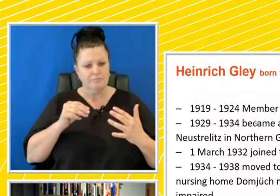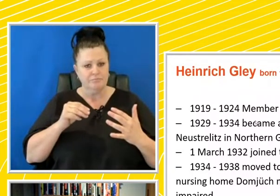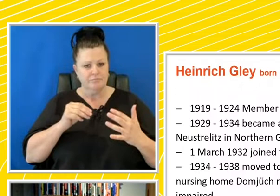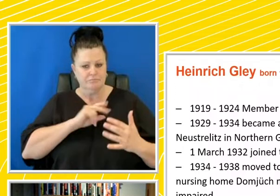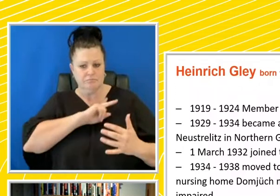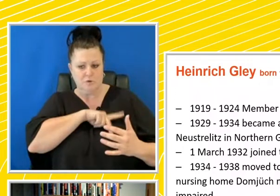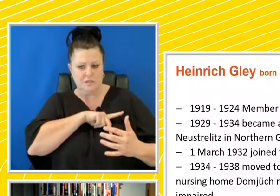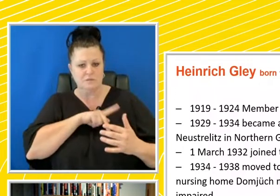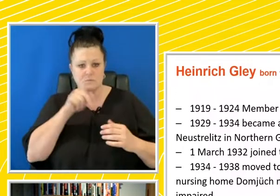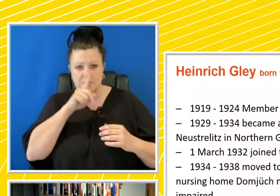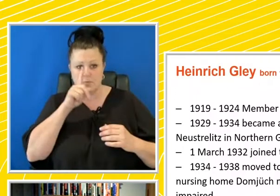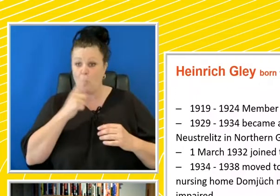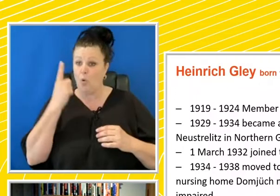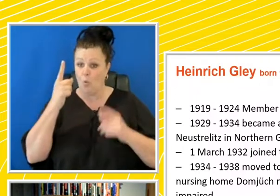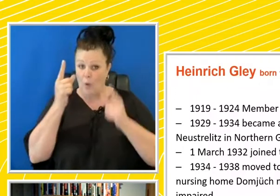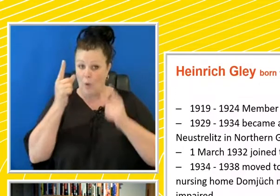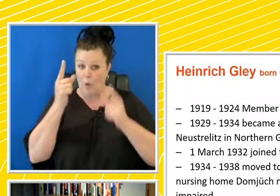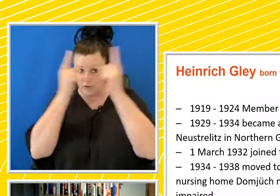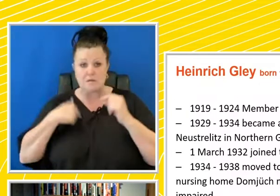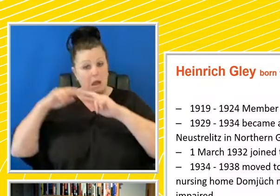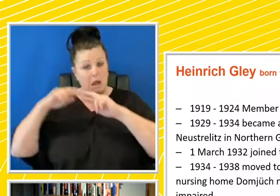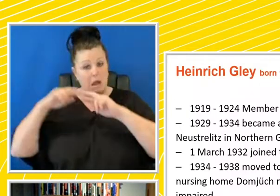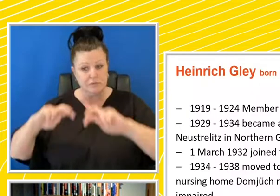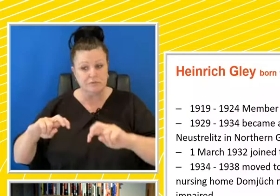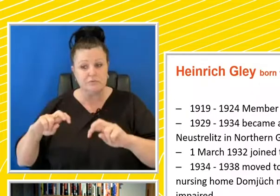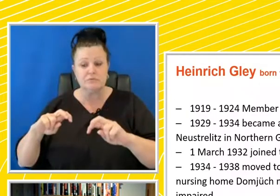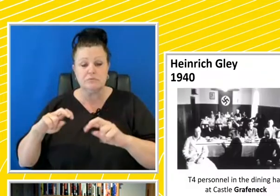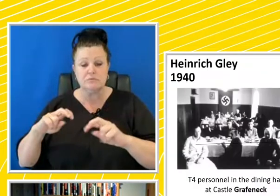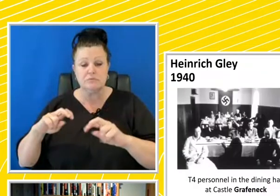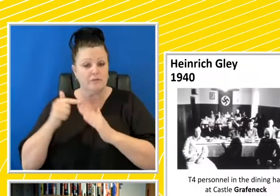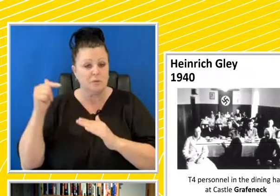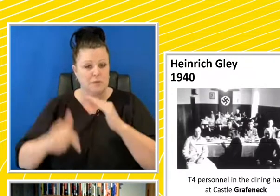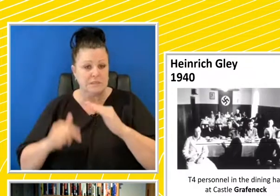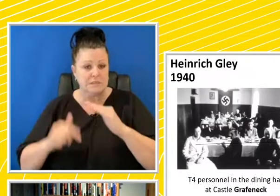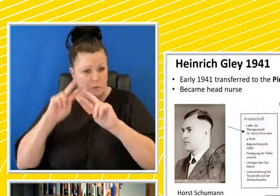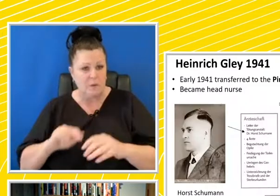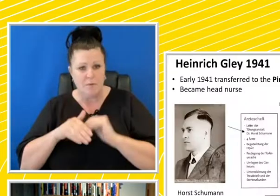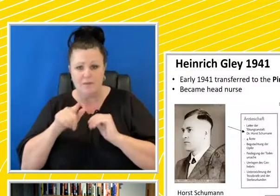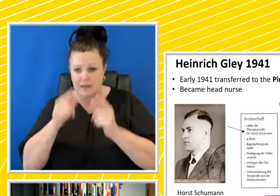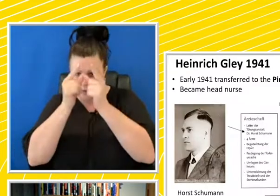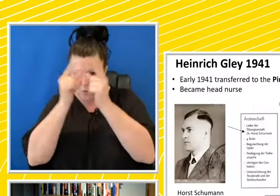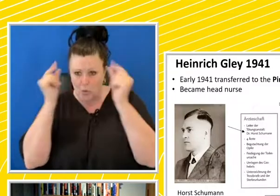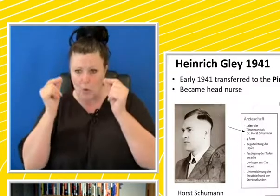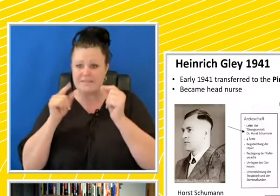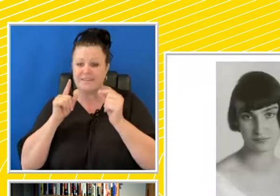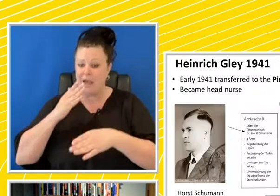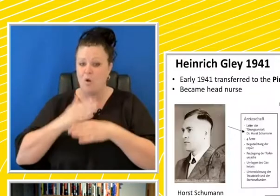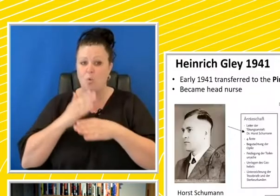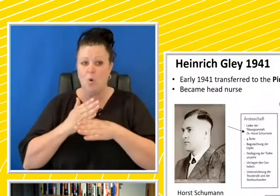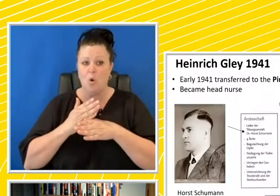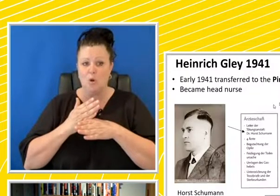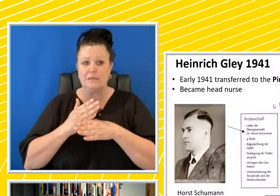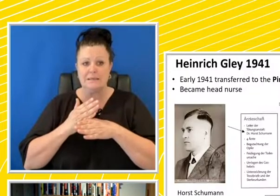This is one nurse that I've explored in great detail, who was working at Grafenegg,